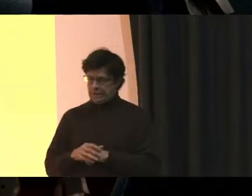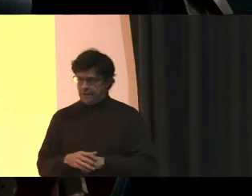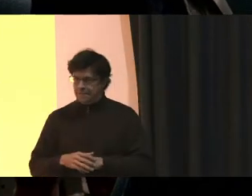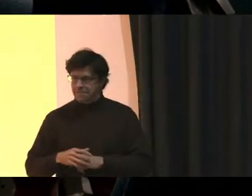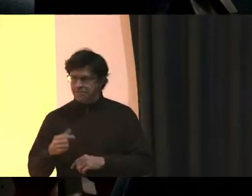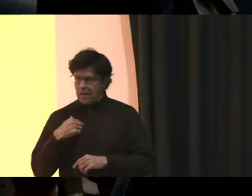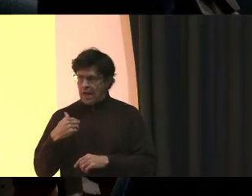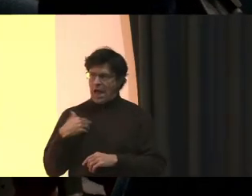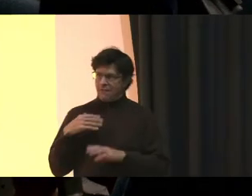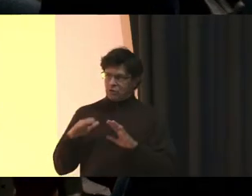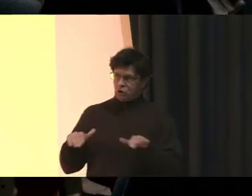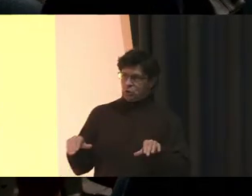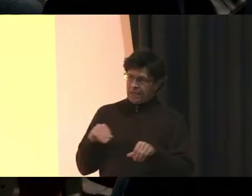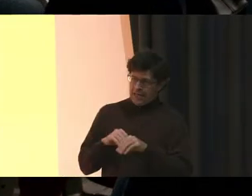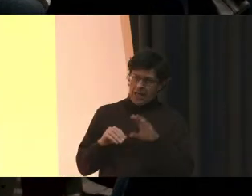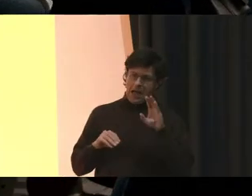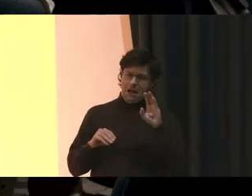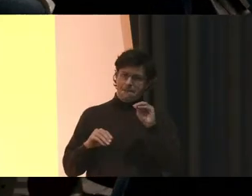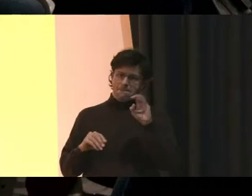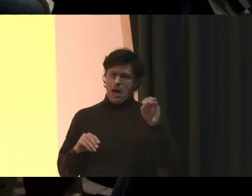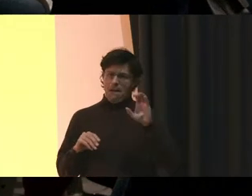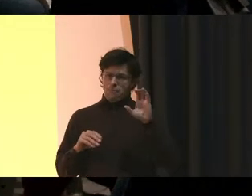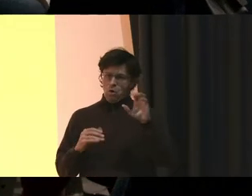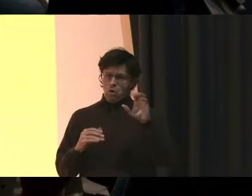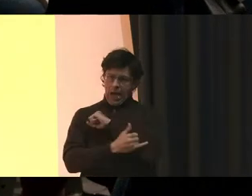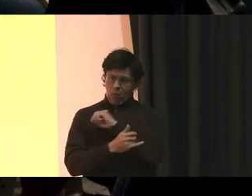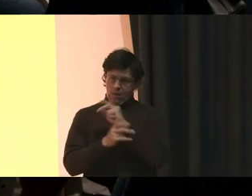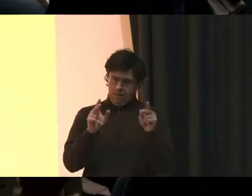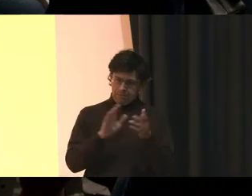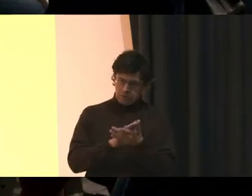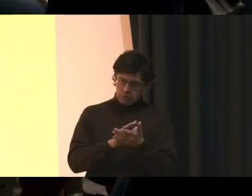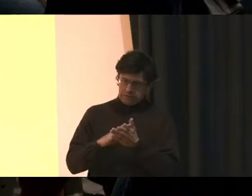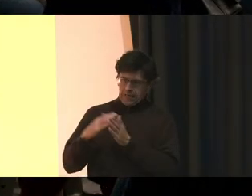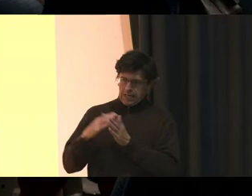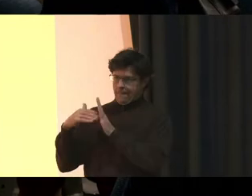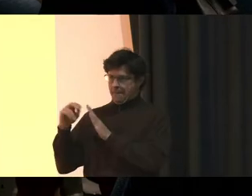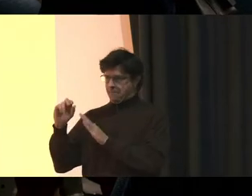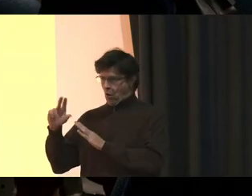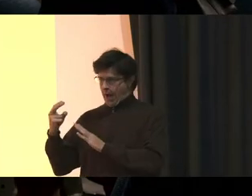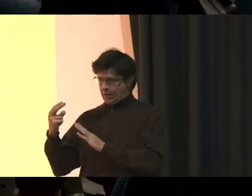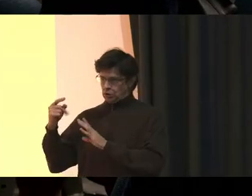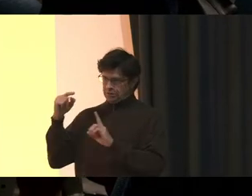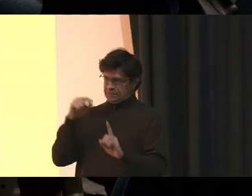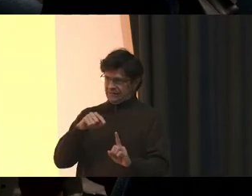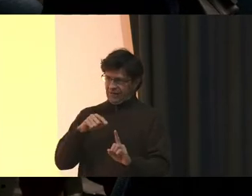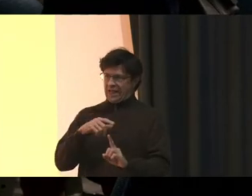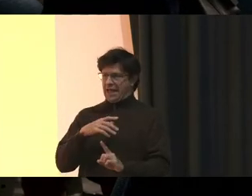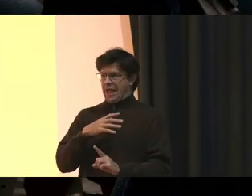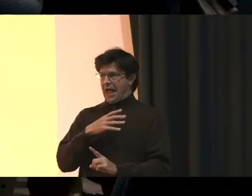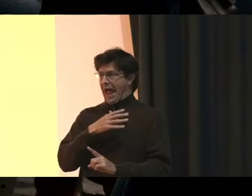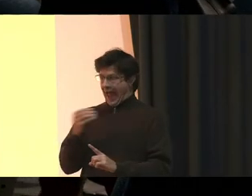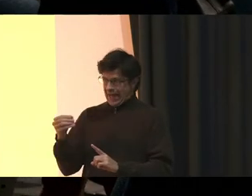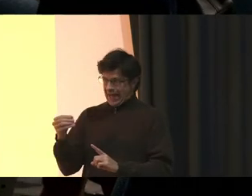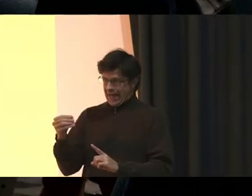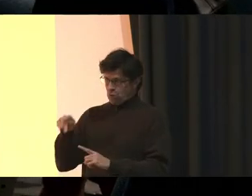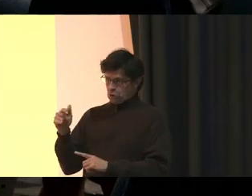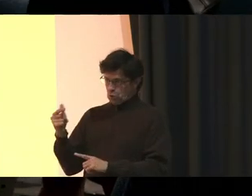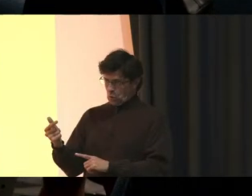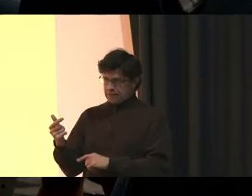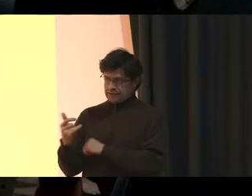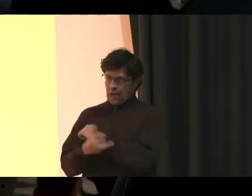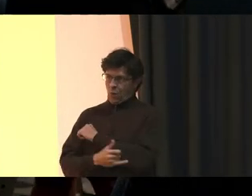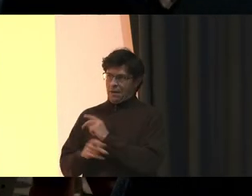children in Montgomery County Public Schools Paint Branch specifically And Prince George's County